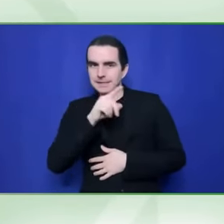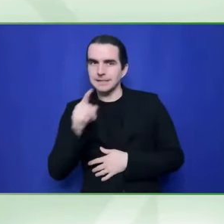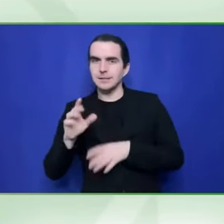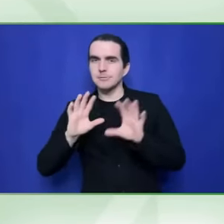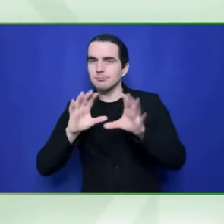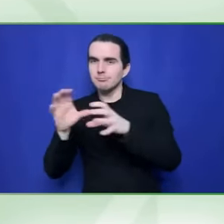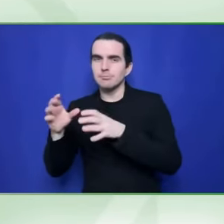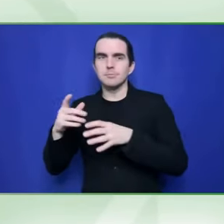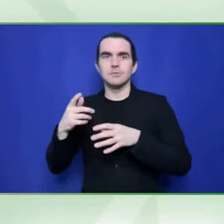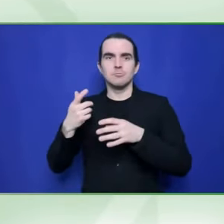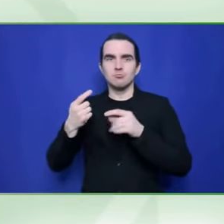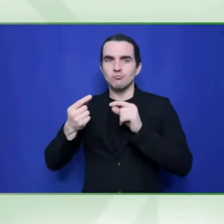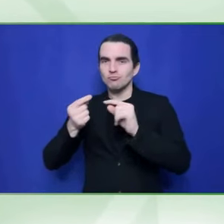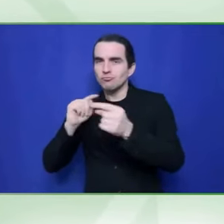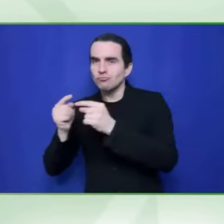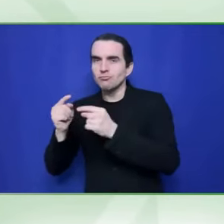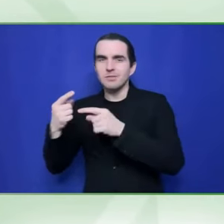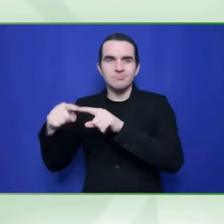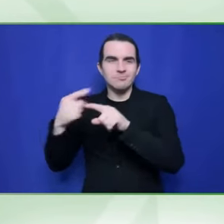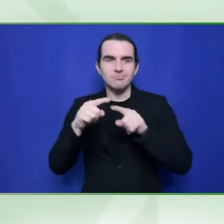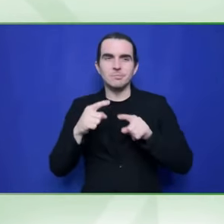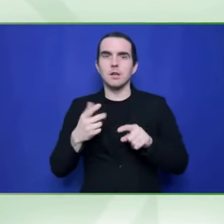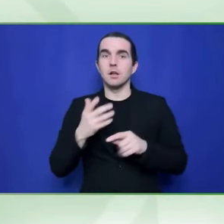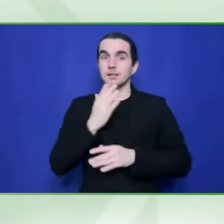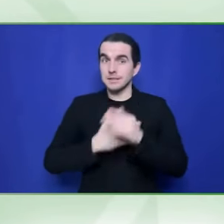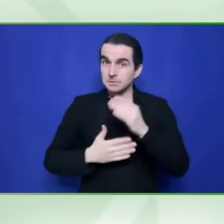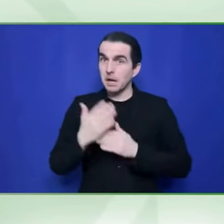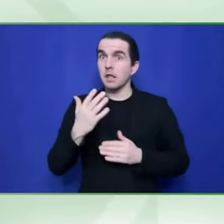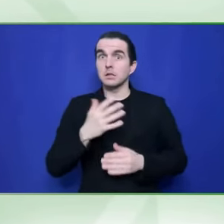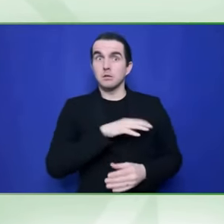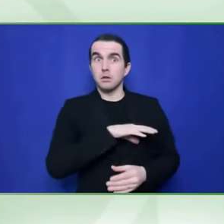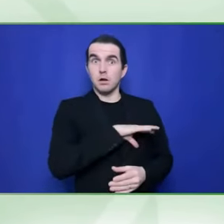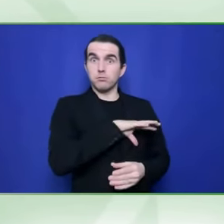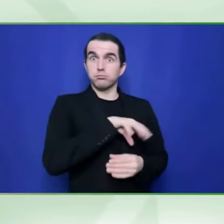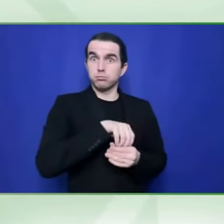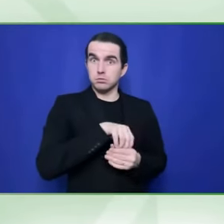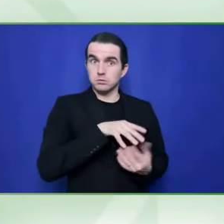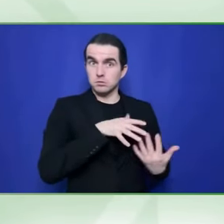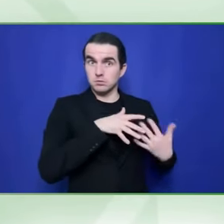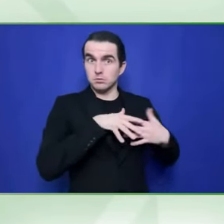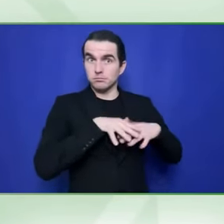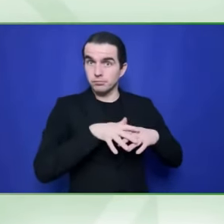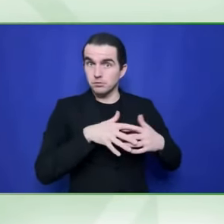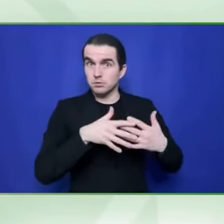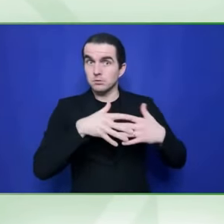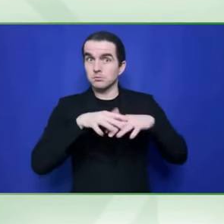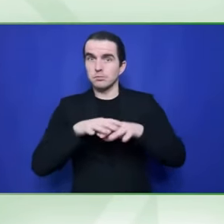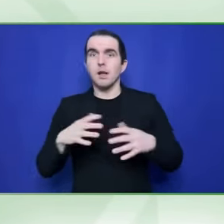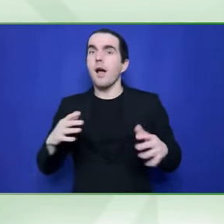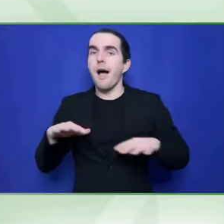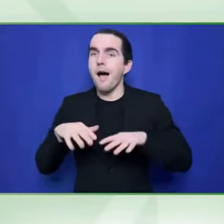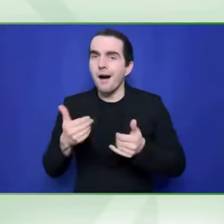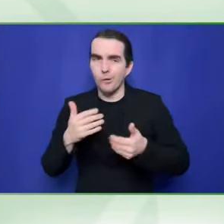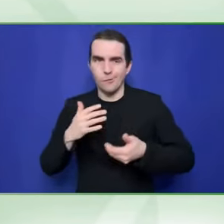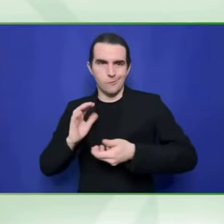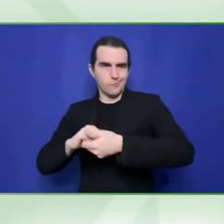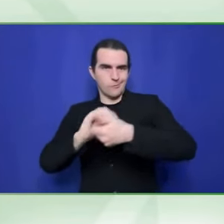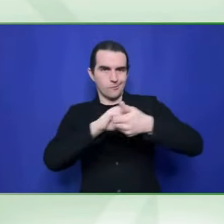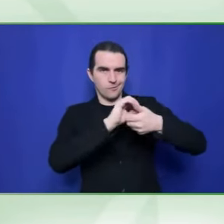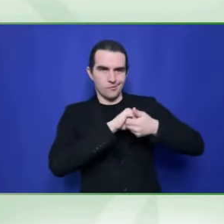to this is we have to invest in our data. Our last big report on disability inclusion was what? 2011?